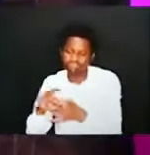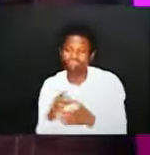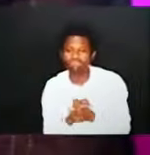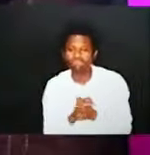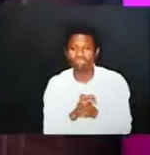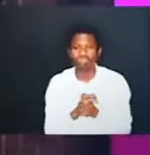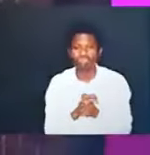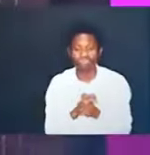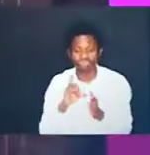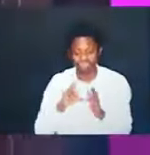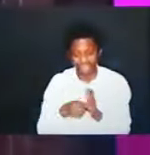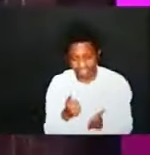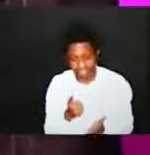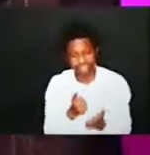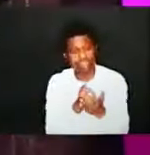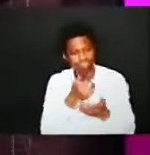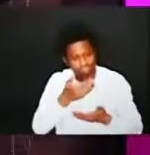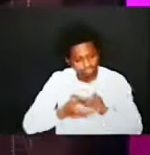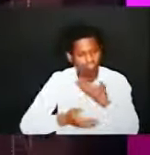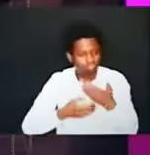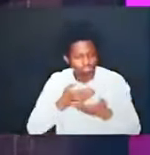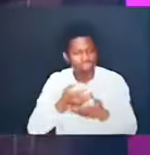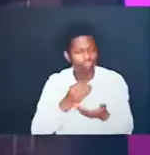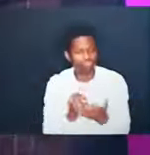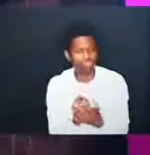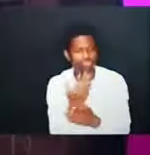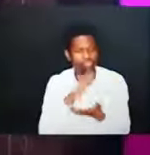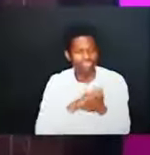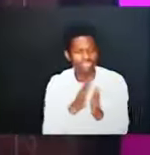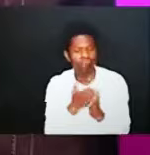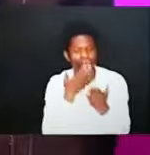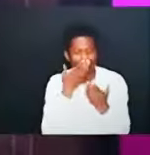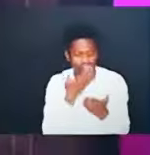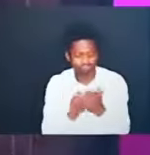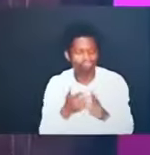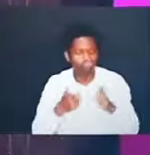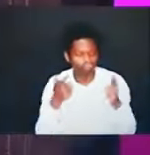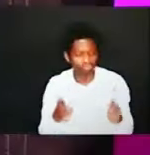so that will help you grow to become a great disciple of Christ